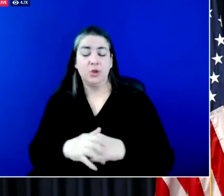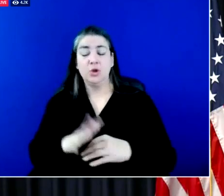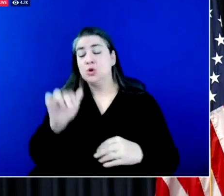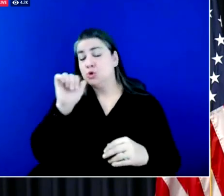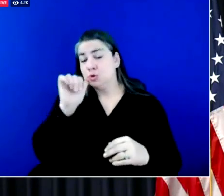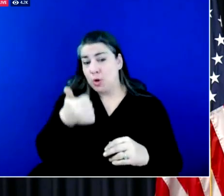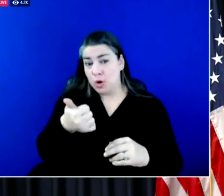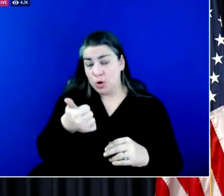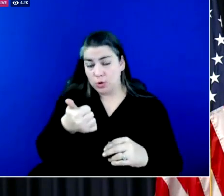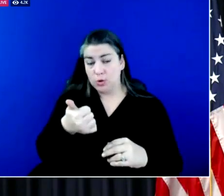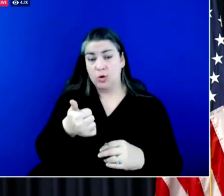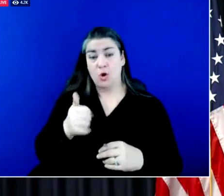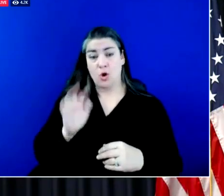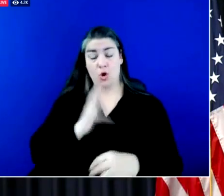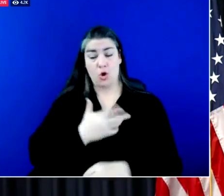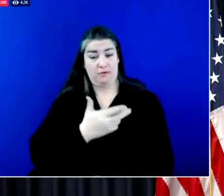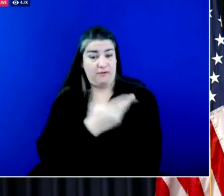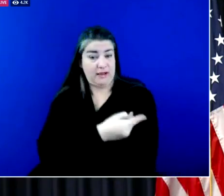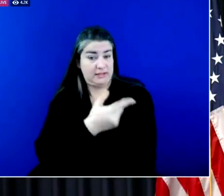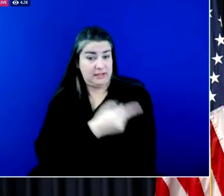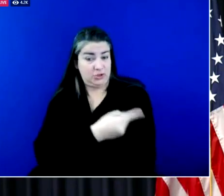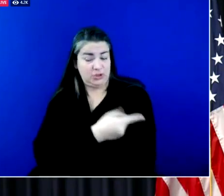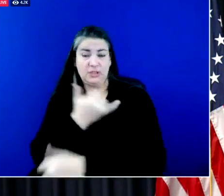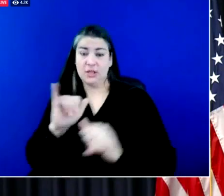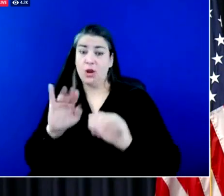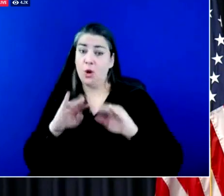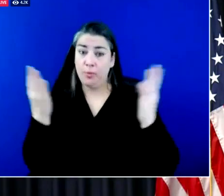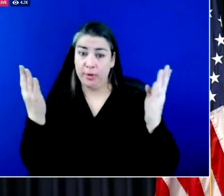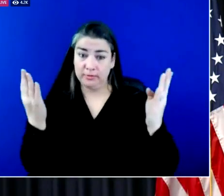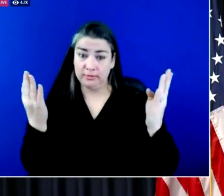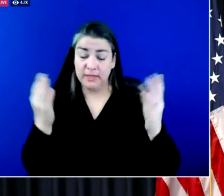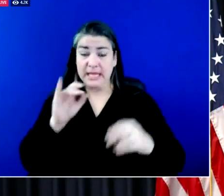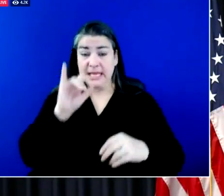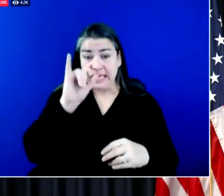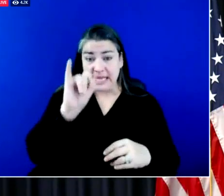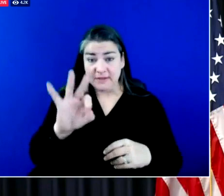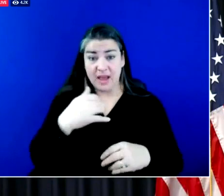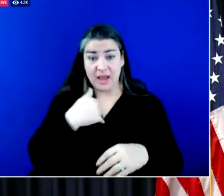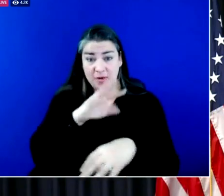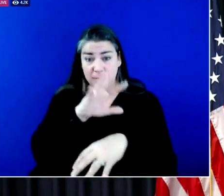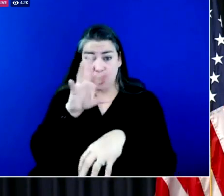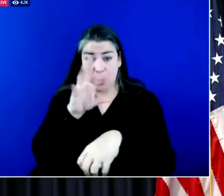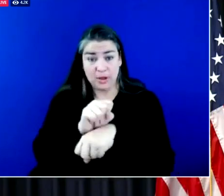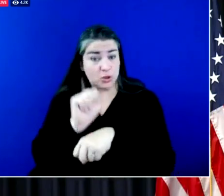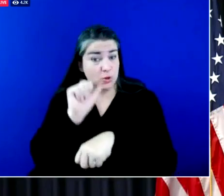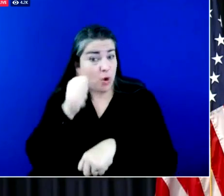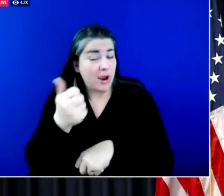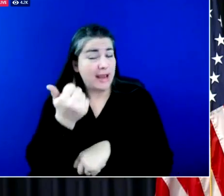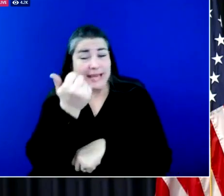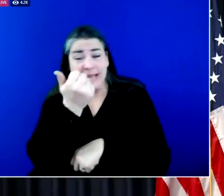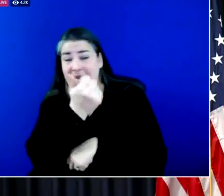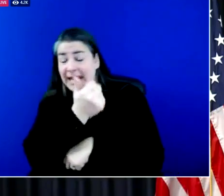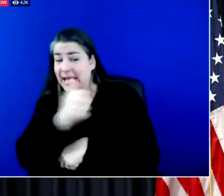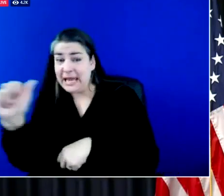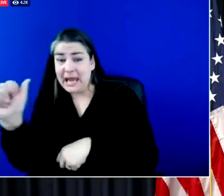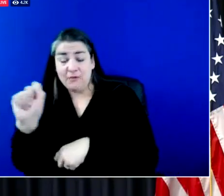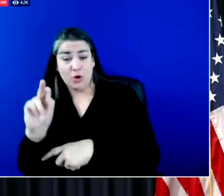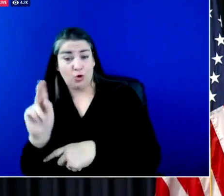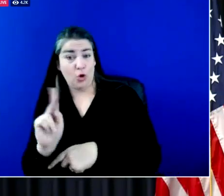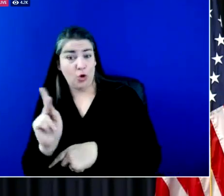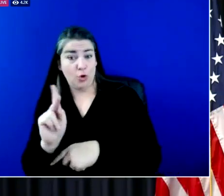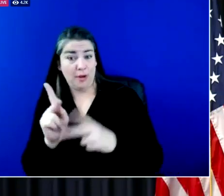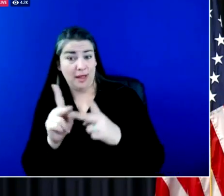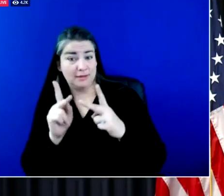be open. If you have an appointment tomorrow at any of the Kroger regional sites, please expect to go